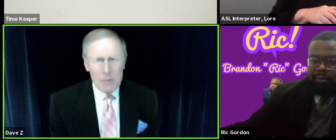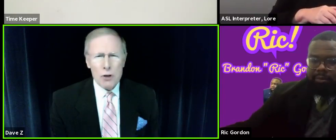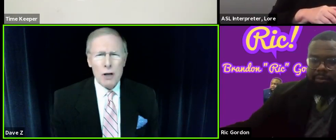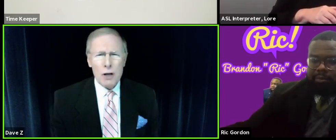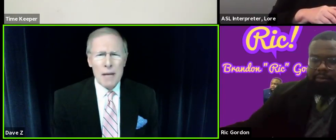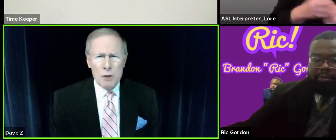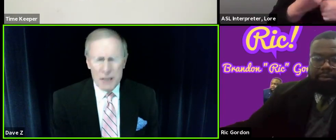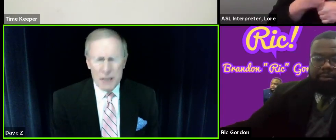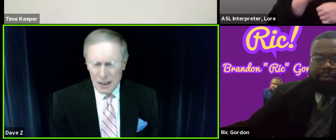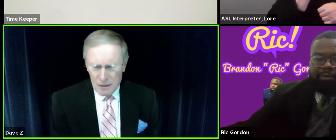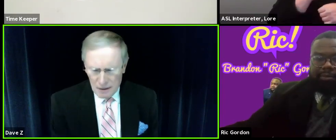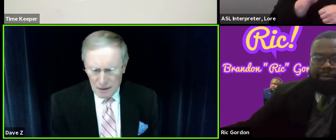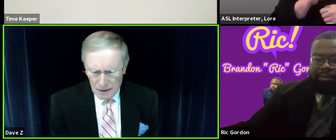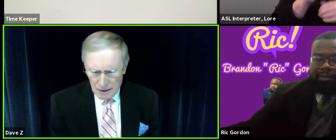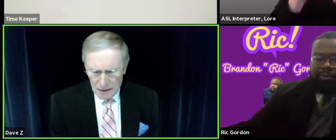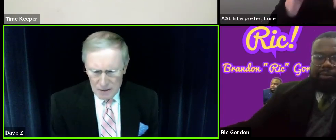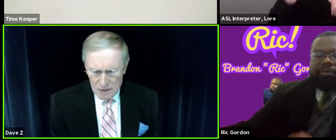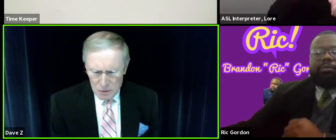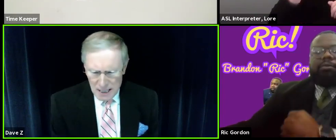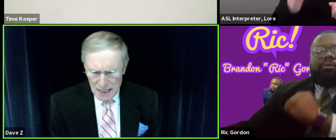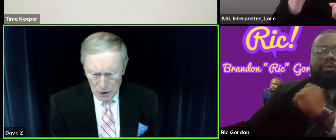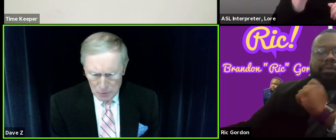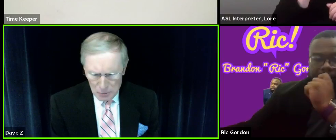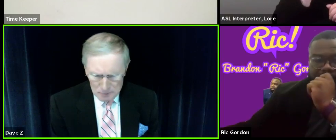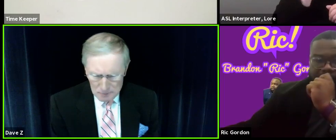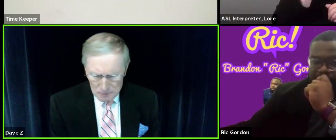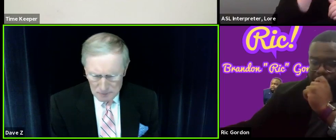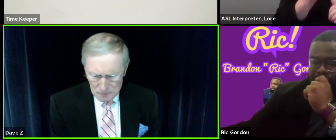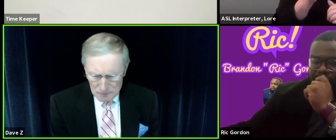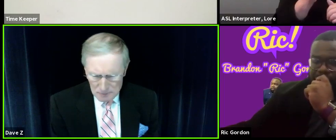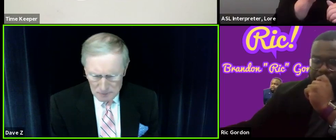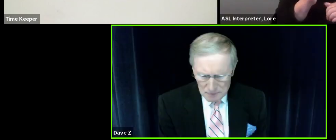Make sure you're unmuted there, so we can hear you.